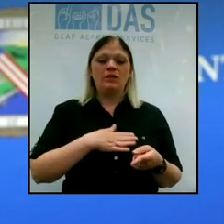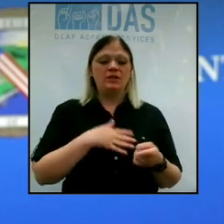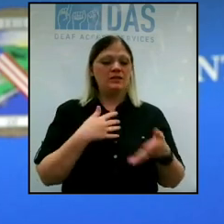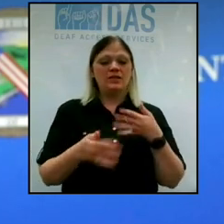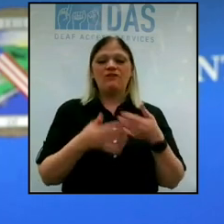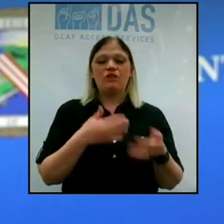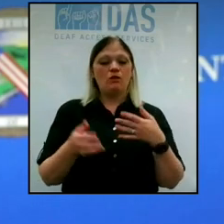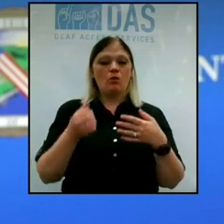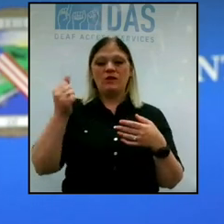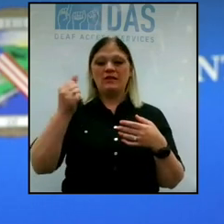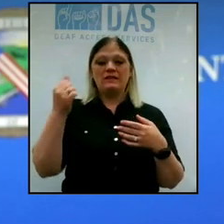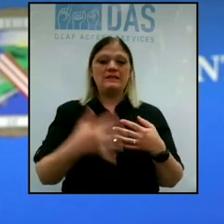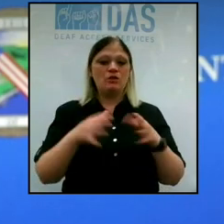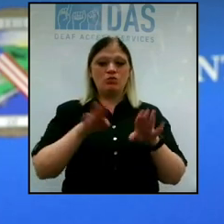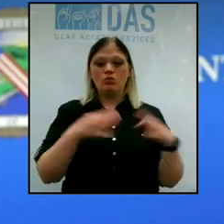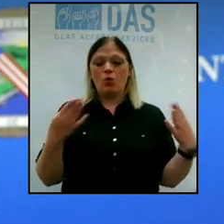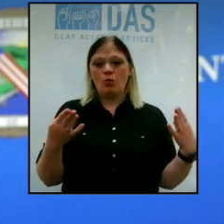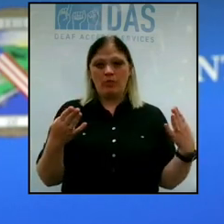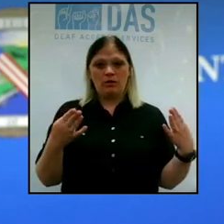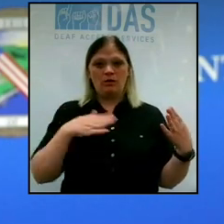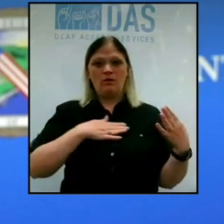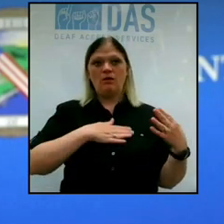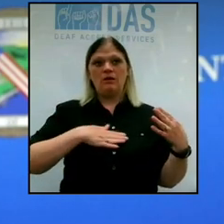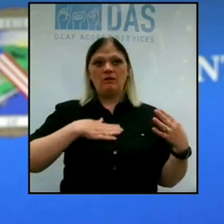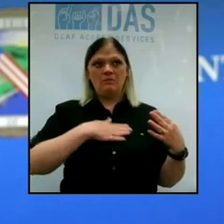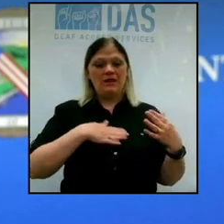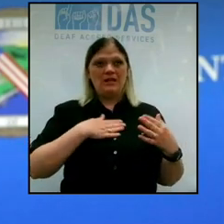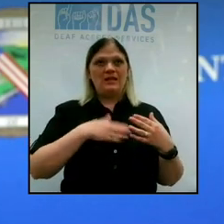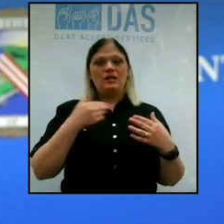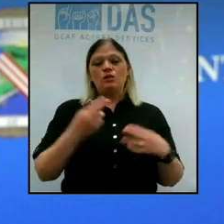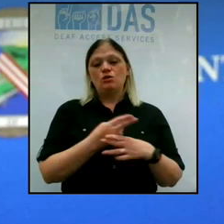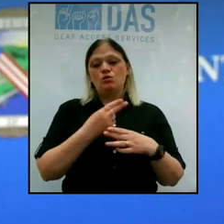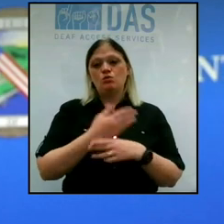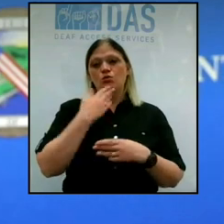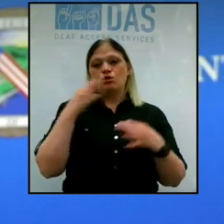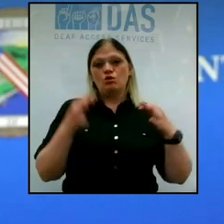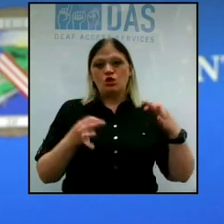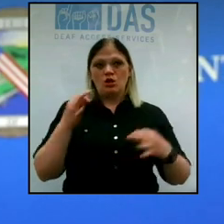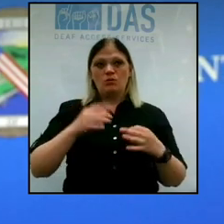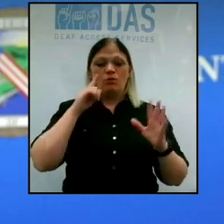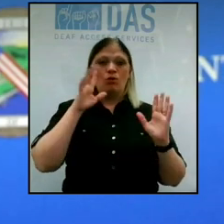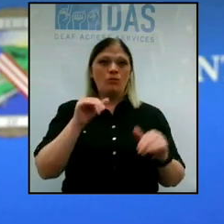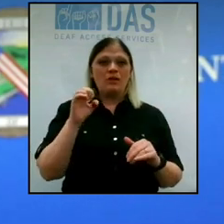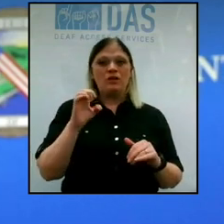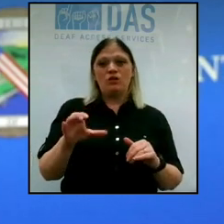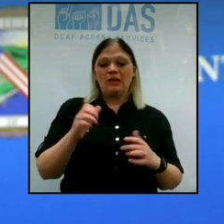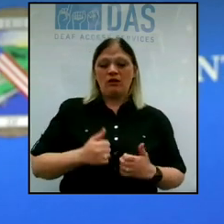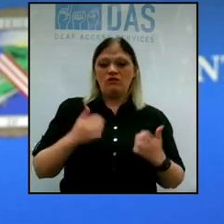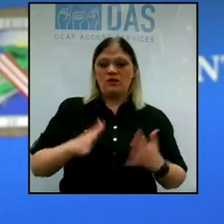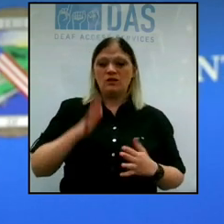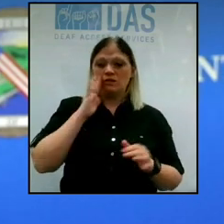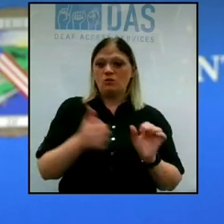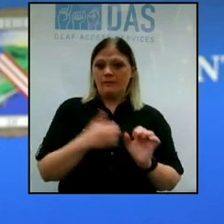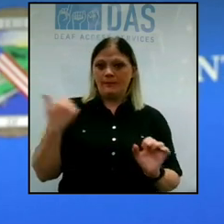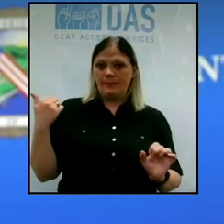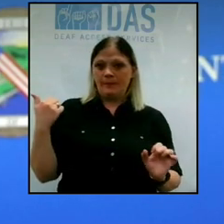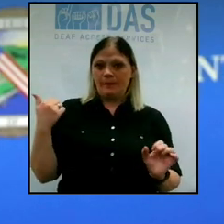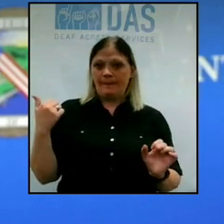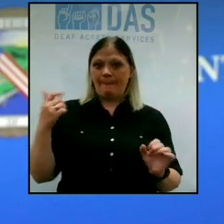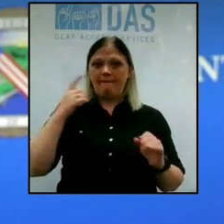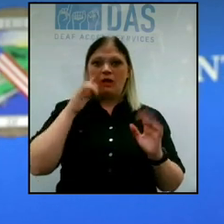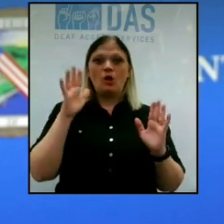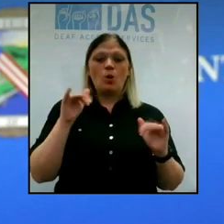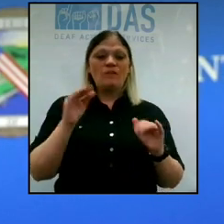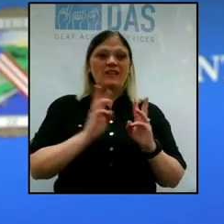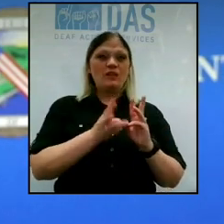though these casinos may be open, you know, please have good judgment. And we're hoping that Erie County residents will stay away. And, you hopefully